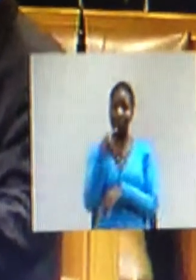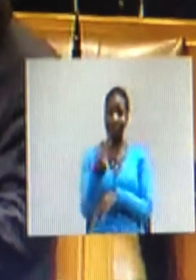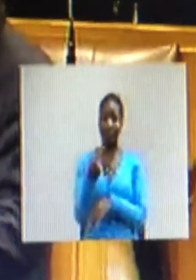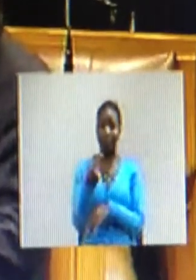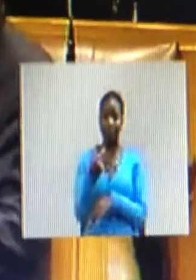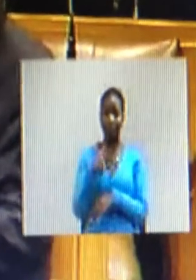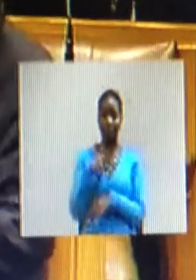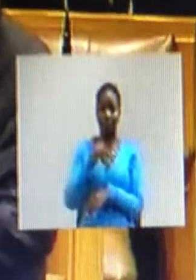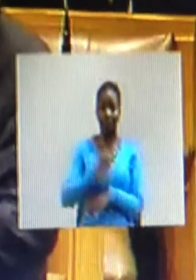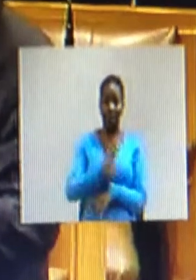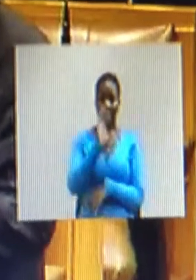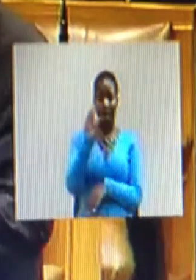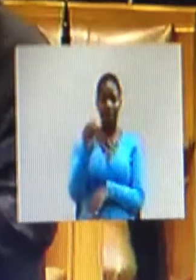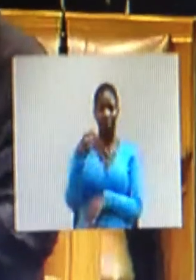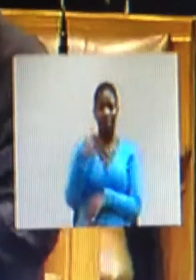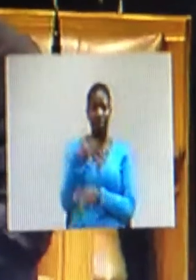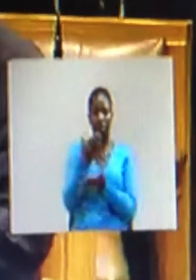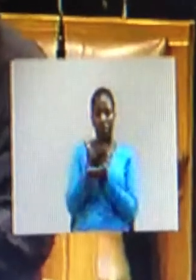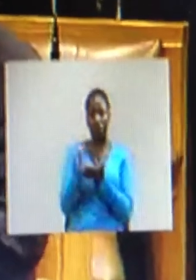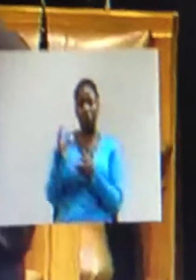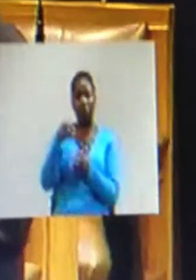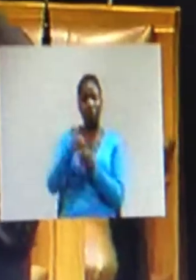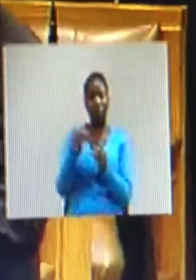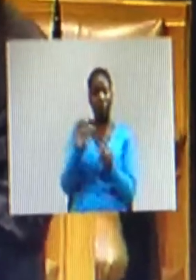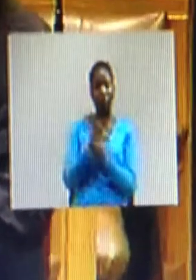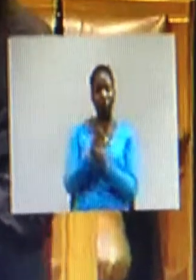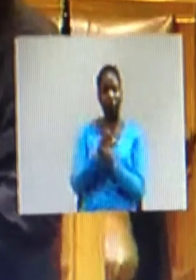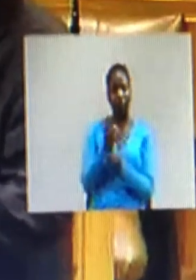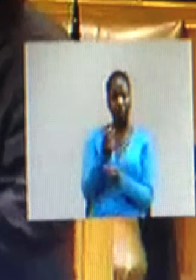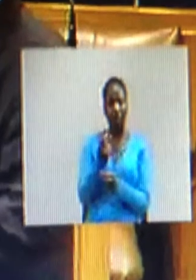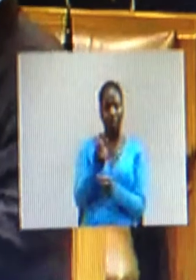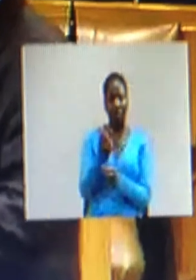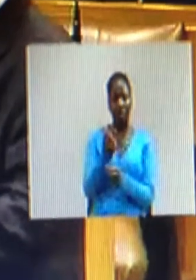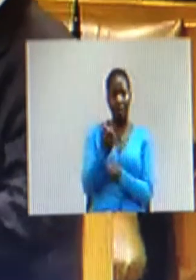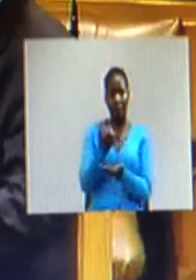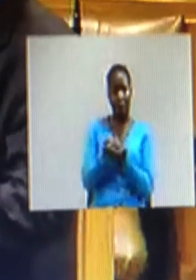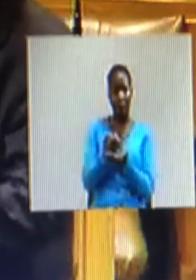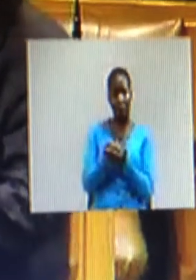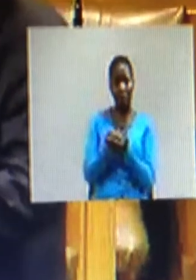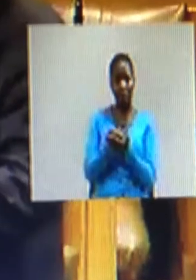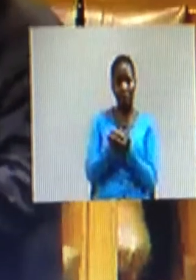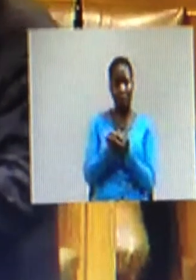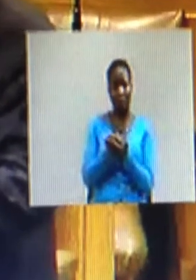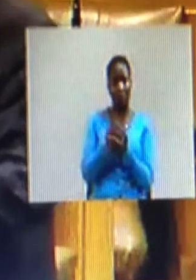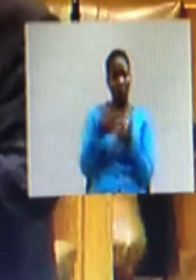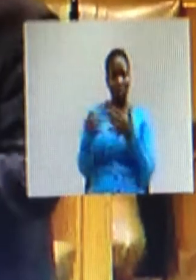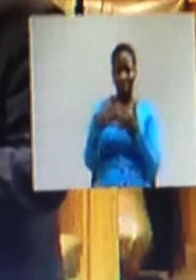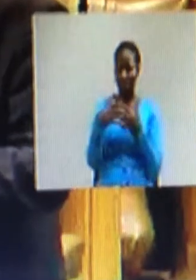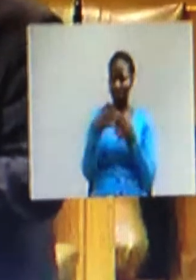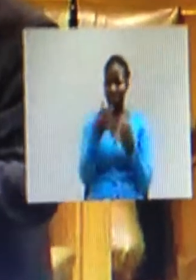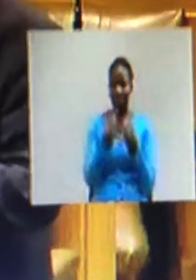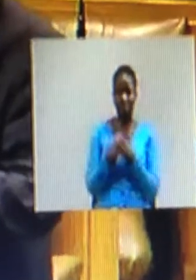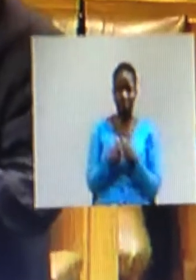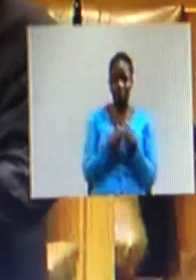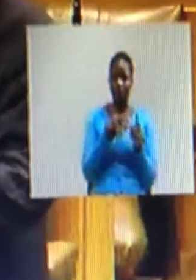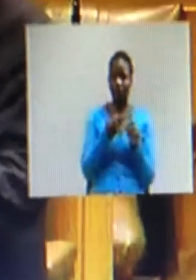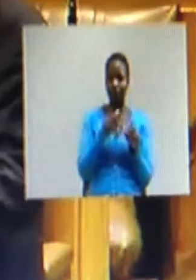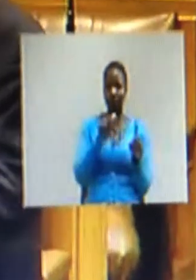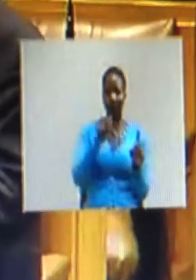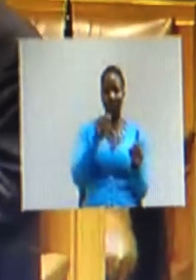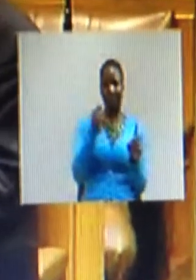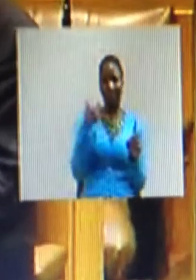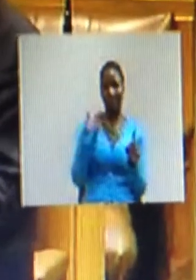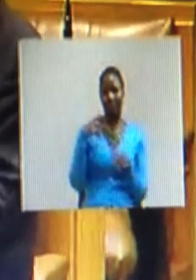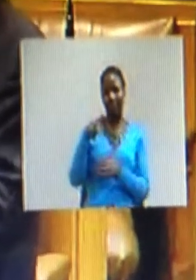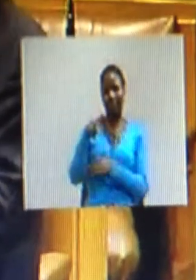Africans are excluded from equitable participation in our economy. In a statement following a meeting with the ANC-KZN-PEC